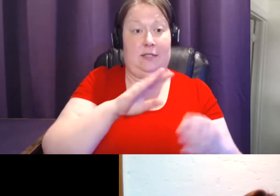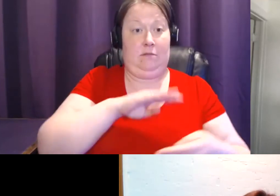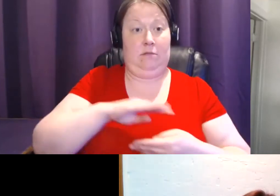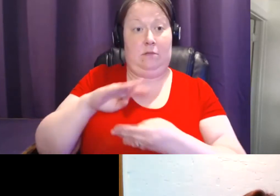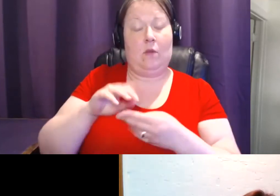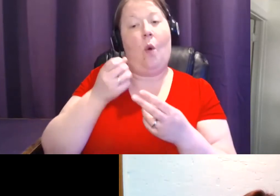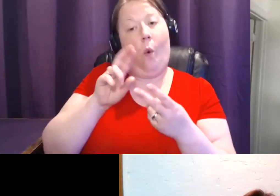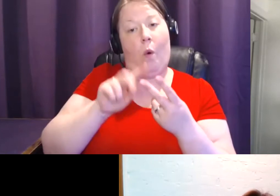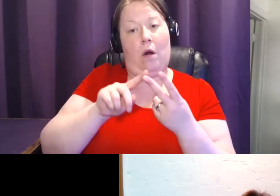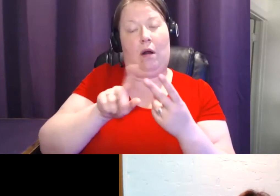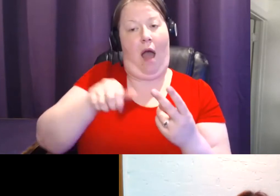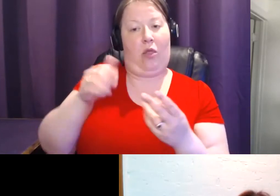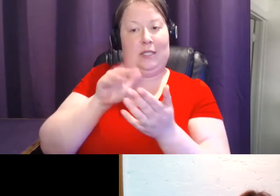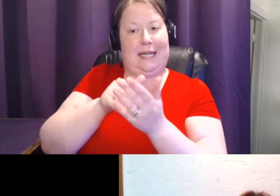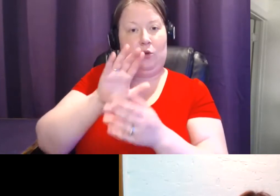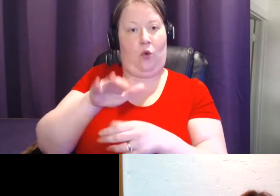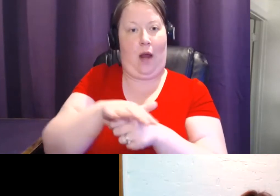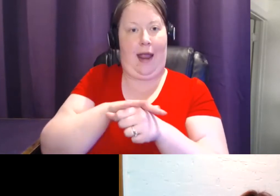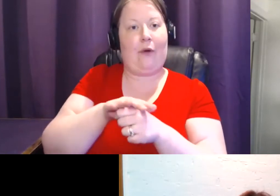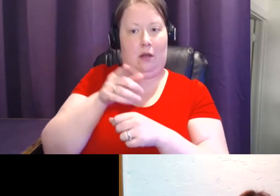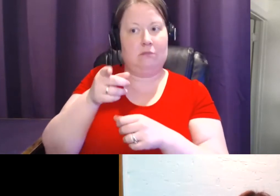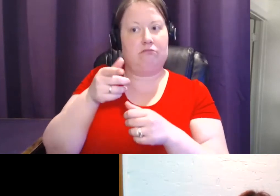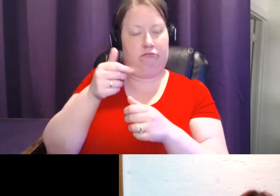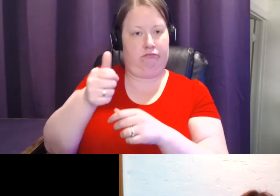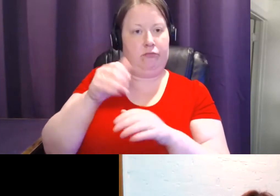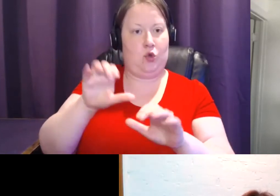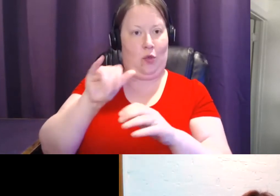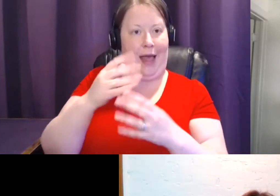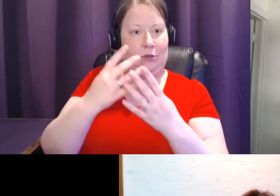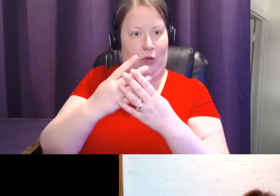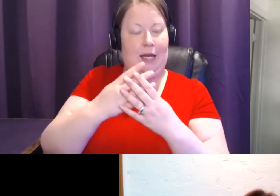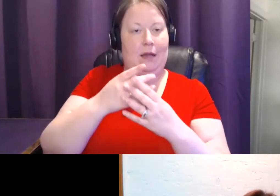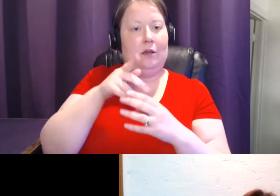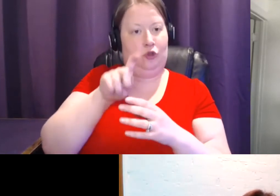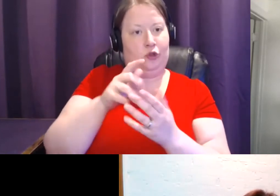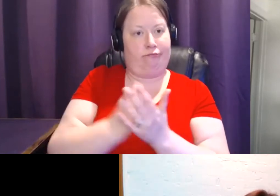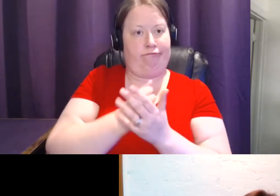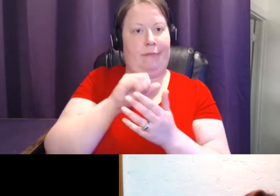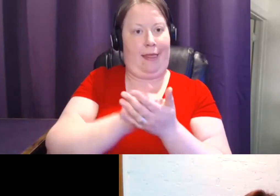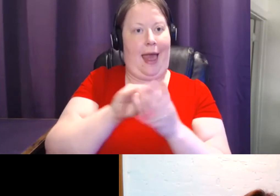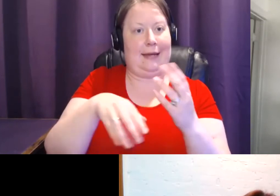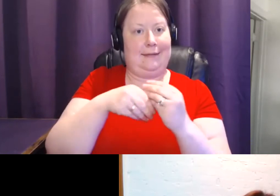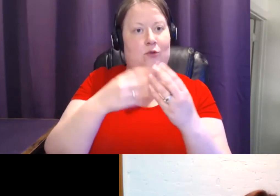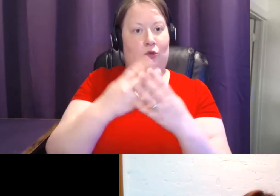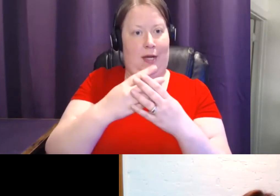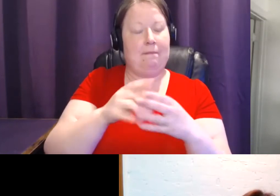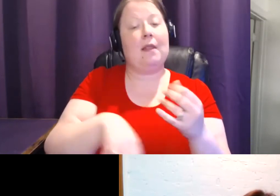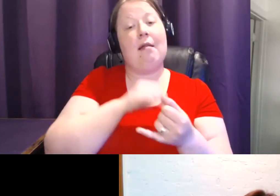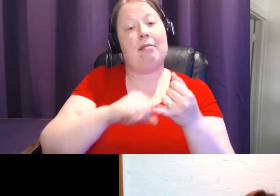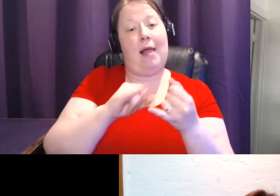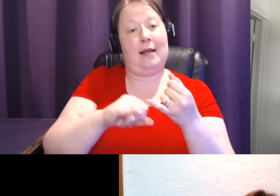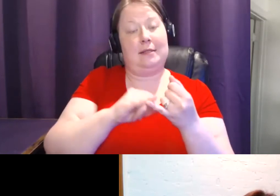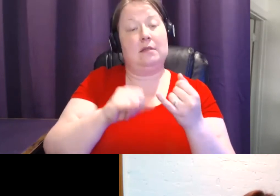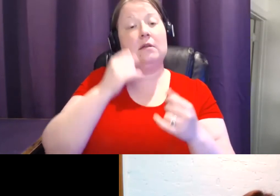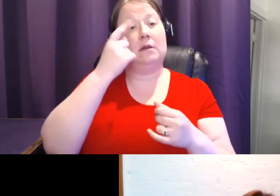that does breast ultrasound to get that critical additional screening. And the last point is that with screening breast